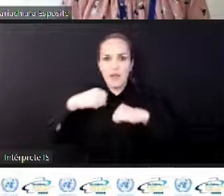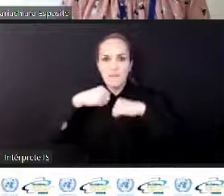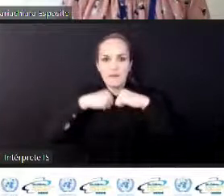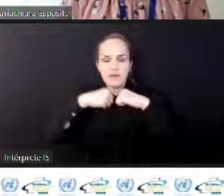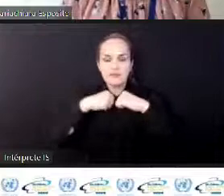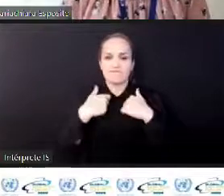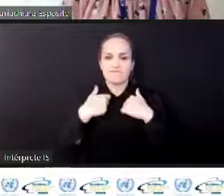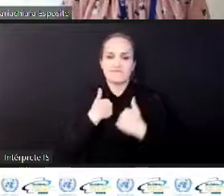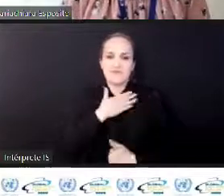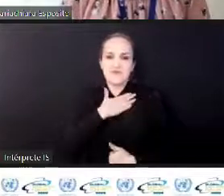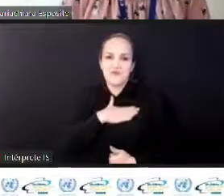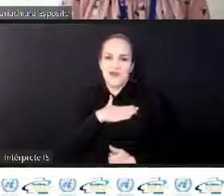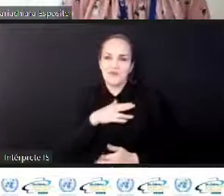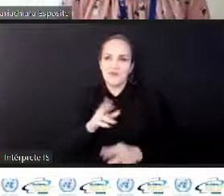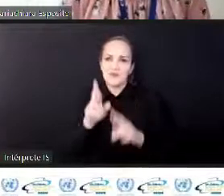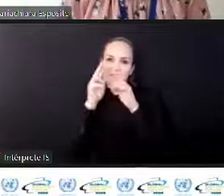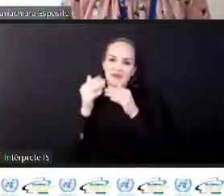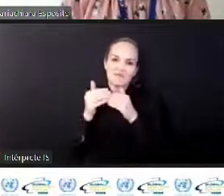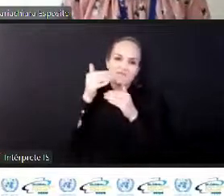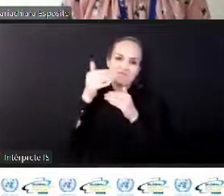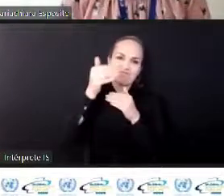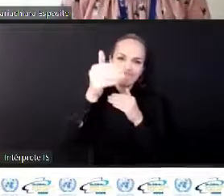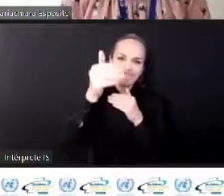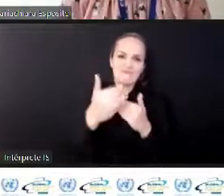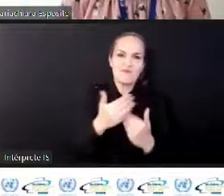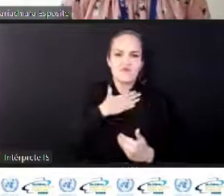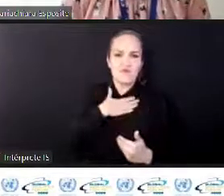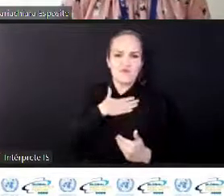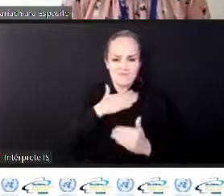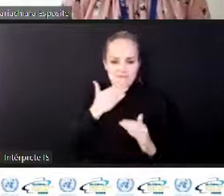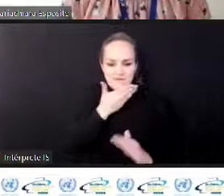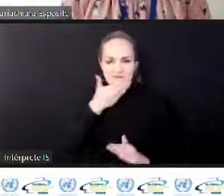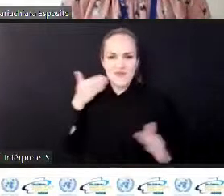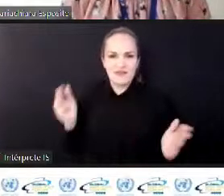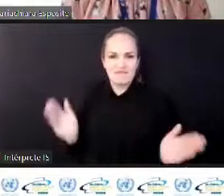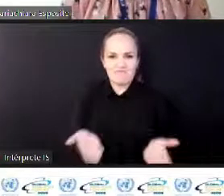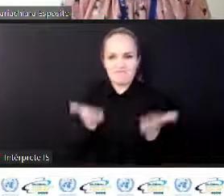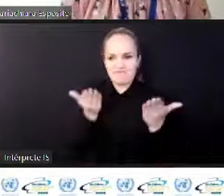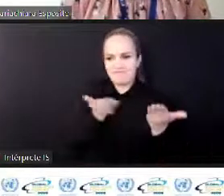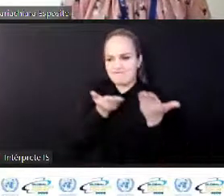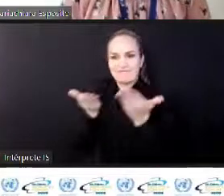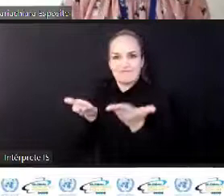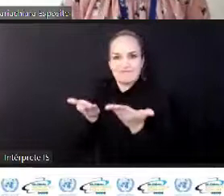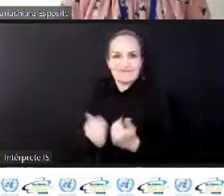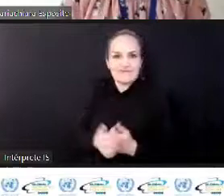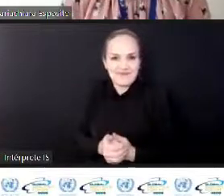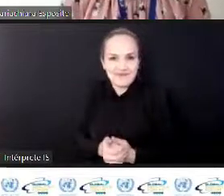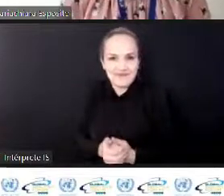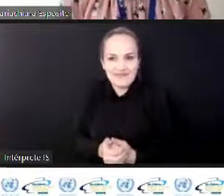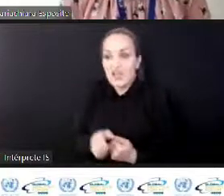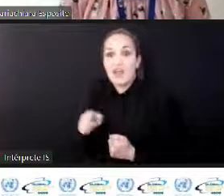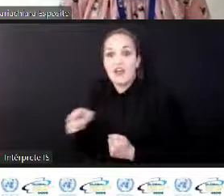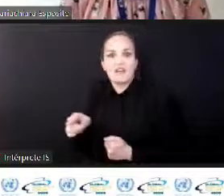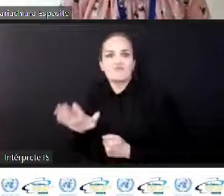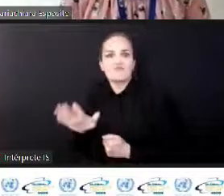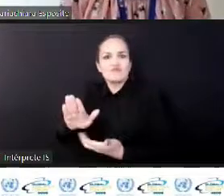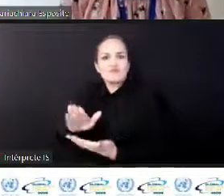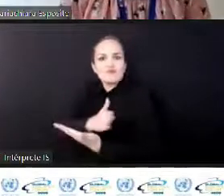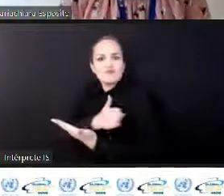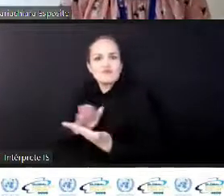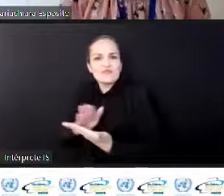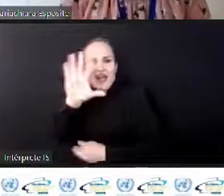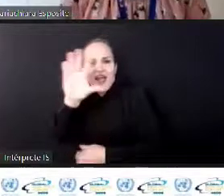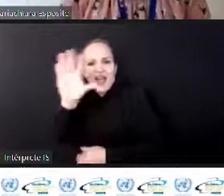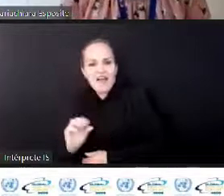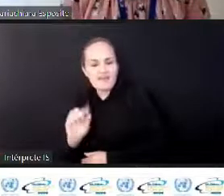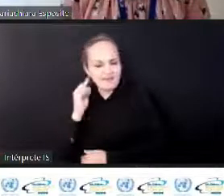get those female African musicians on Spotify. And many of these measures that we're taking now are really first aid to the